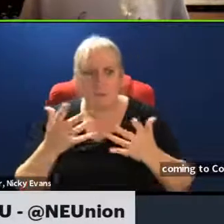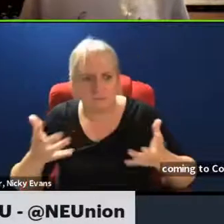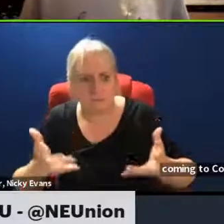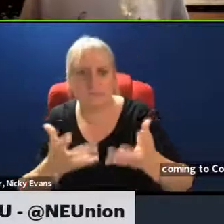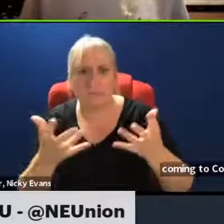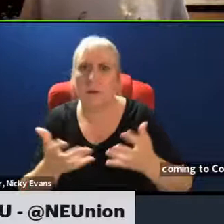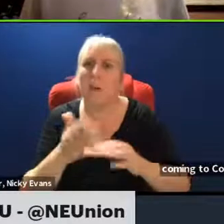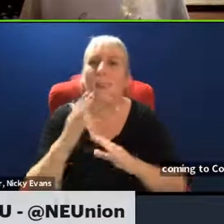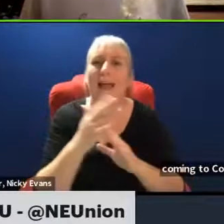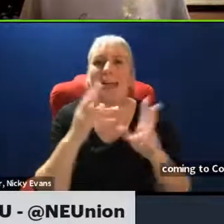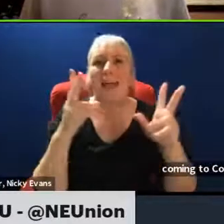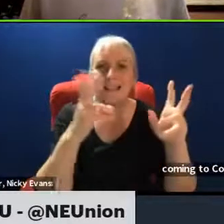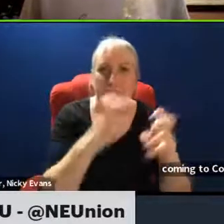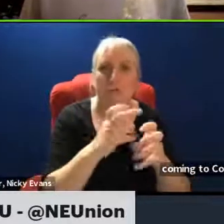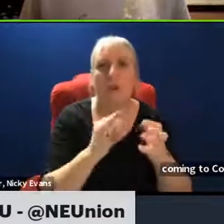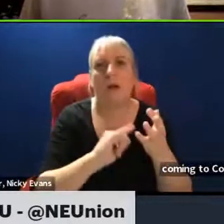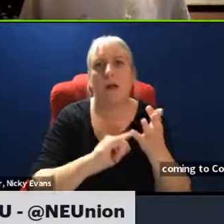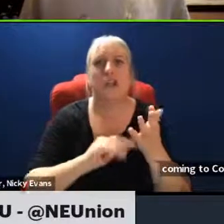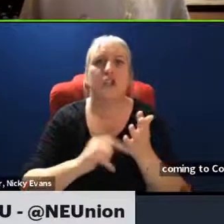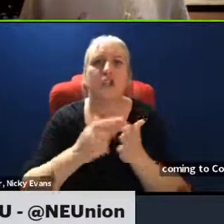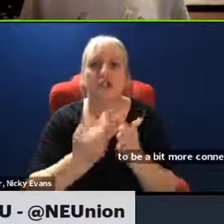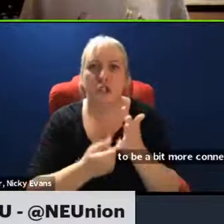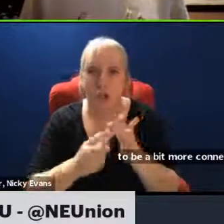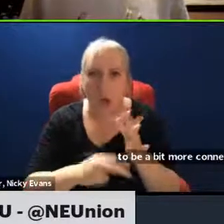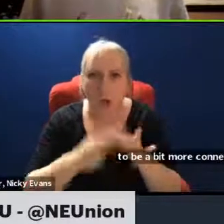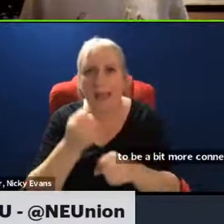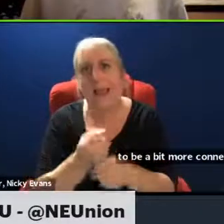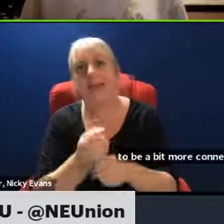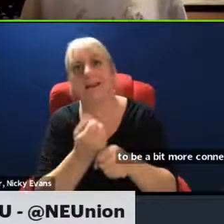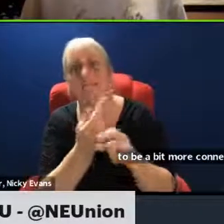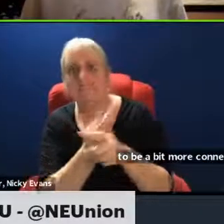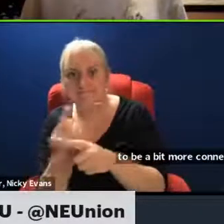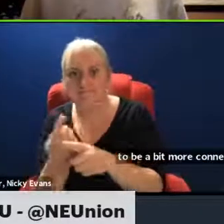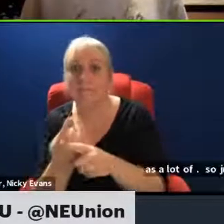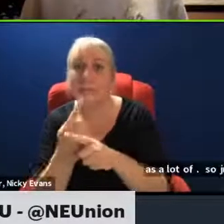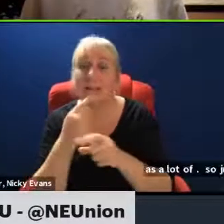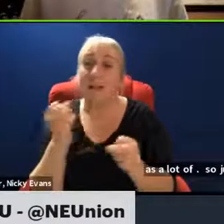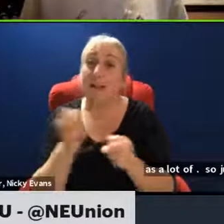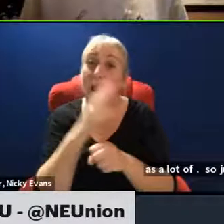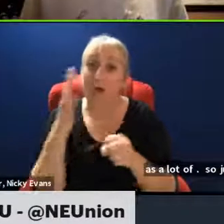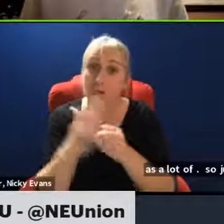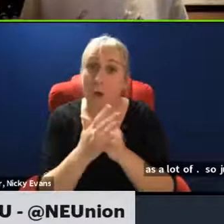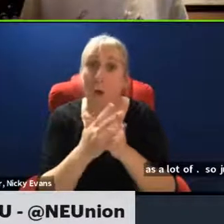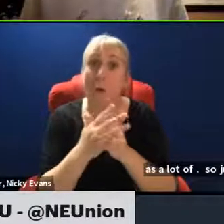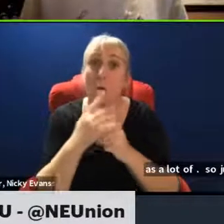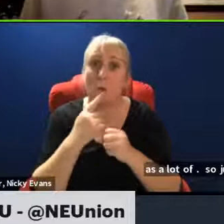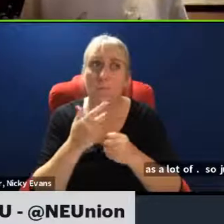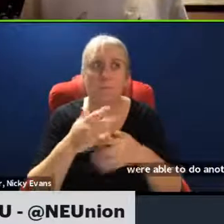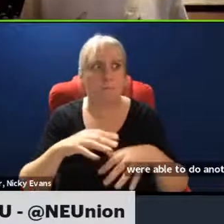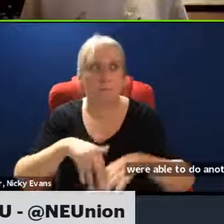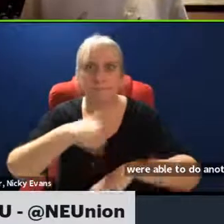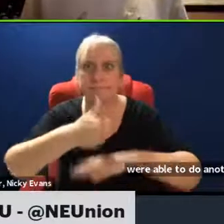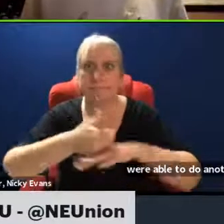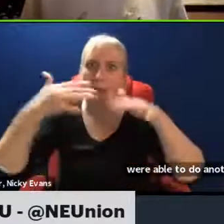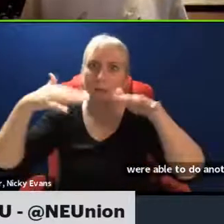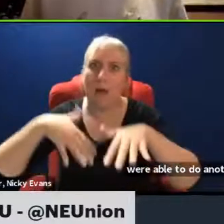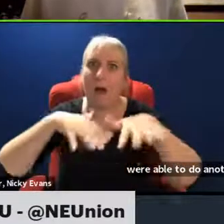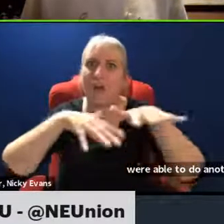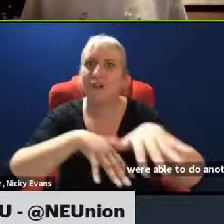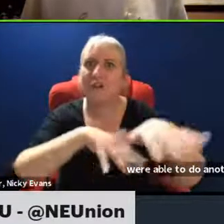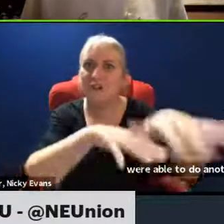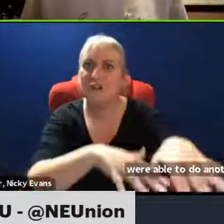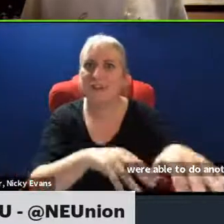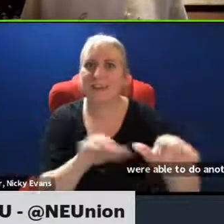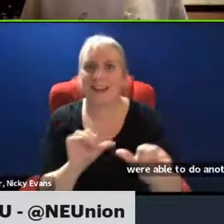Stirling and a couple other places across Scotland as well. And Glasgow even had them, was able to do a march for the first time since the big